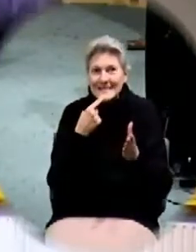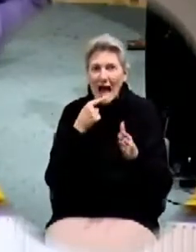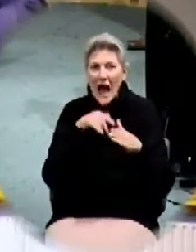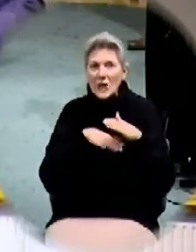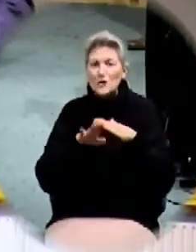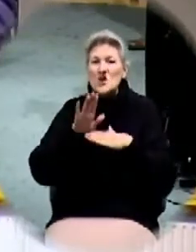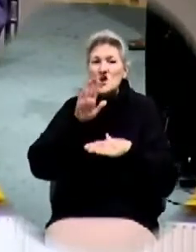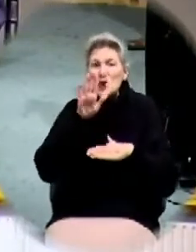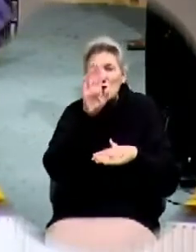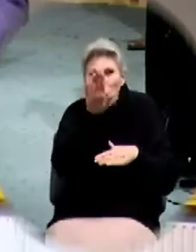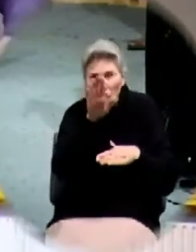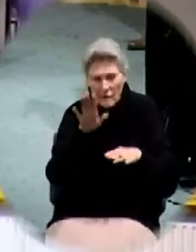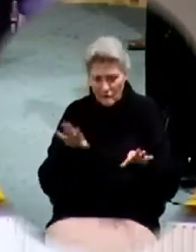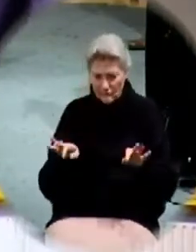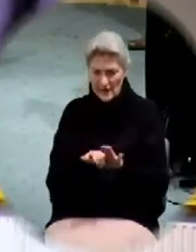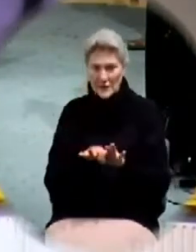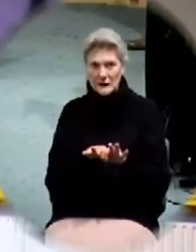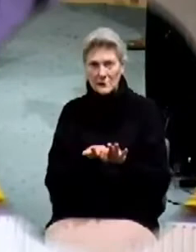under your feet